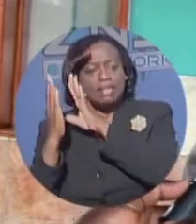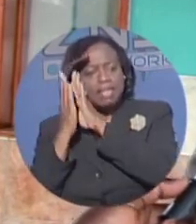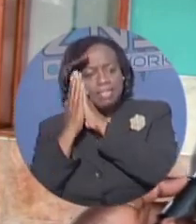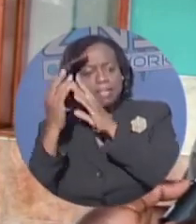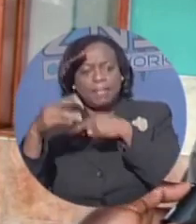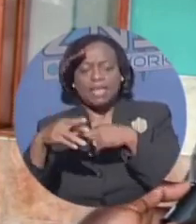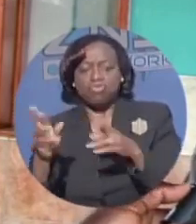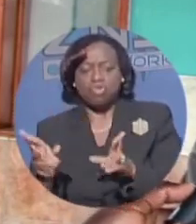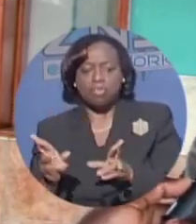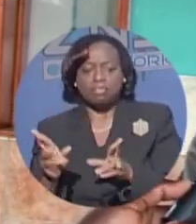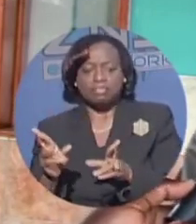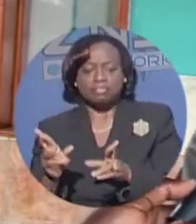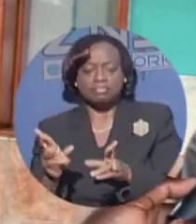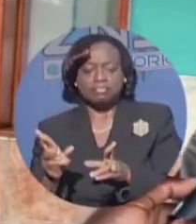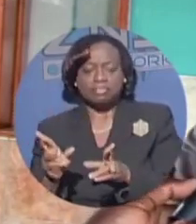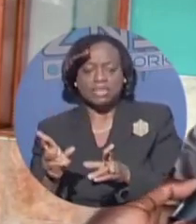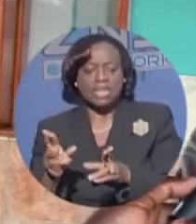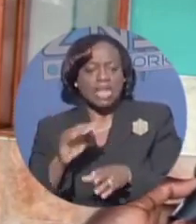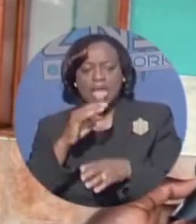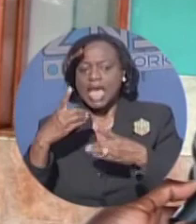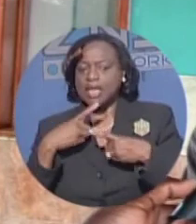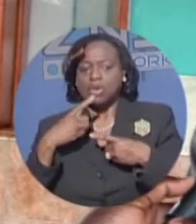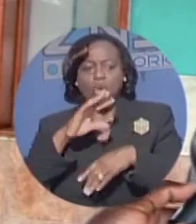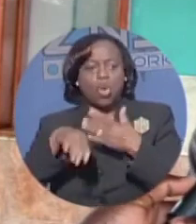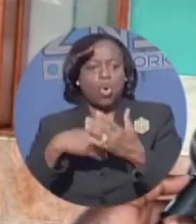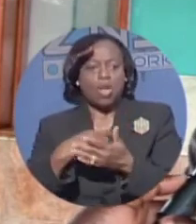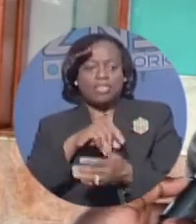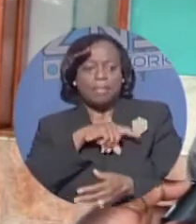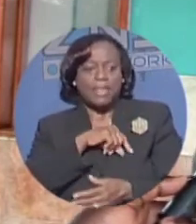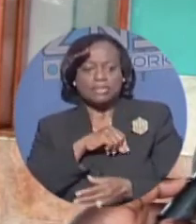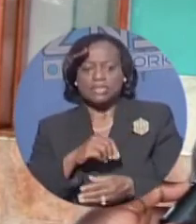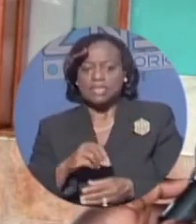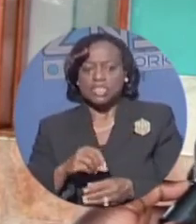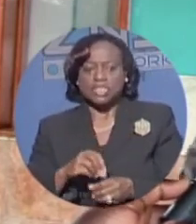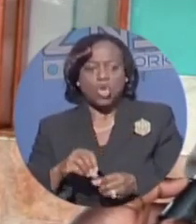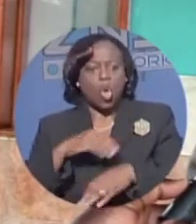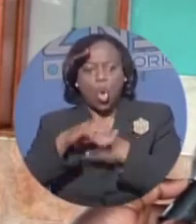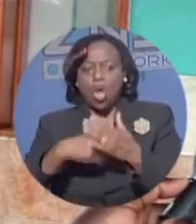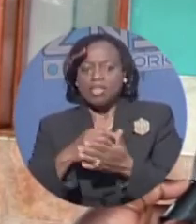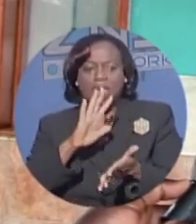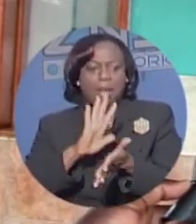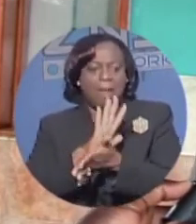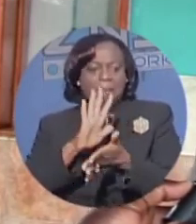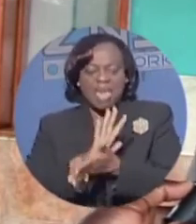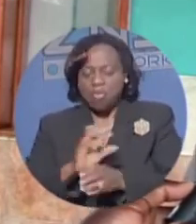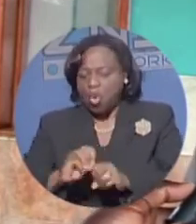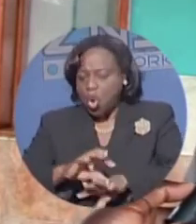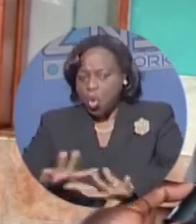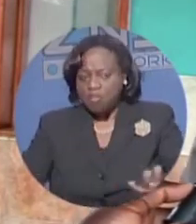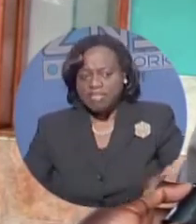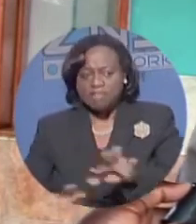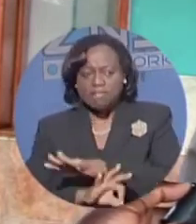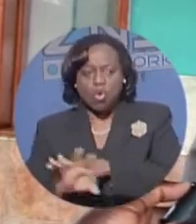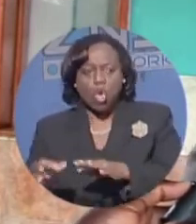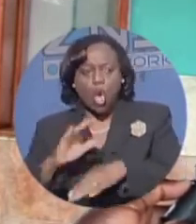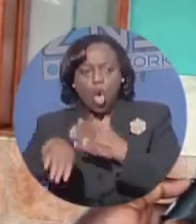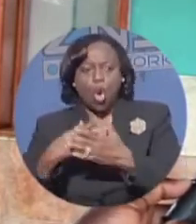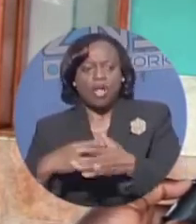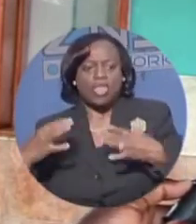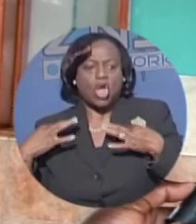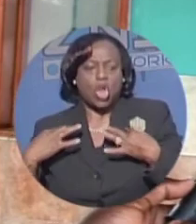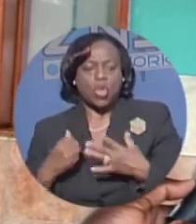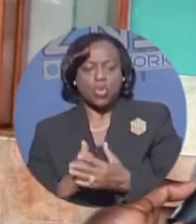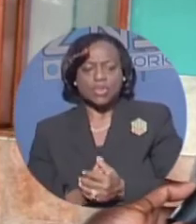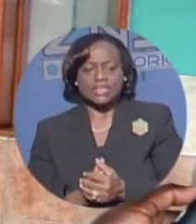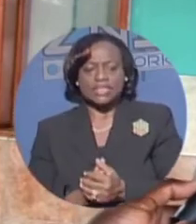final cabinet, had my medals and stuff in. And of course, they threw all the paperwork all over the floor, all my clothes everywhere. I initially at first,